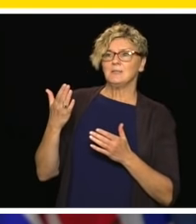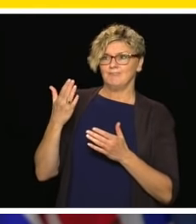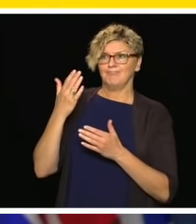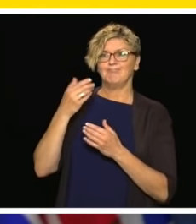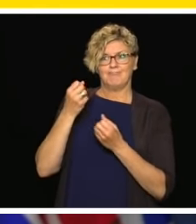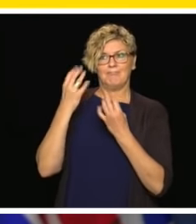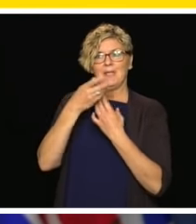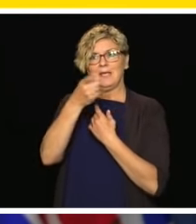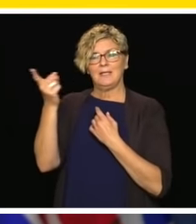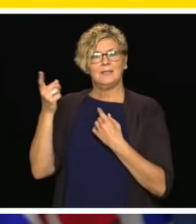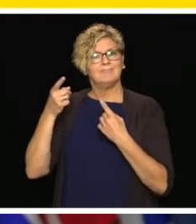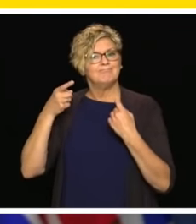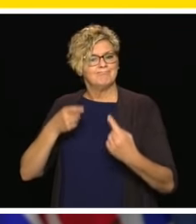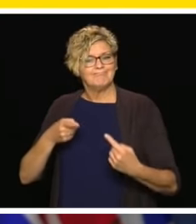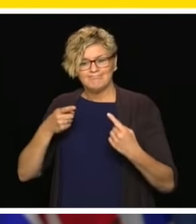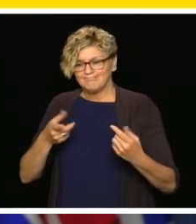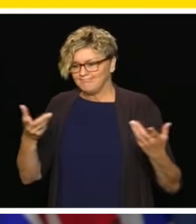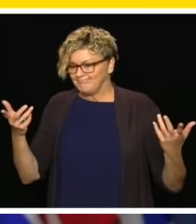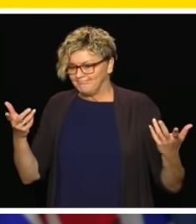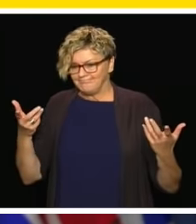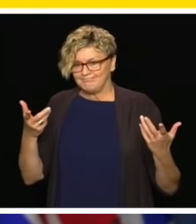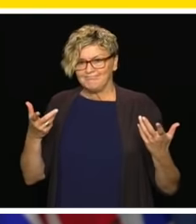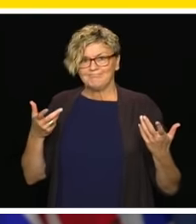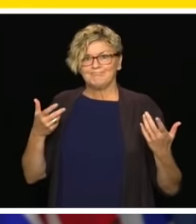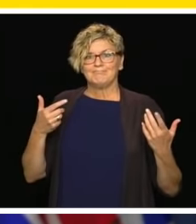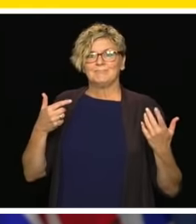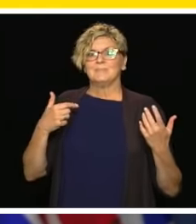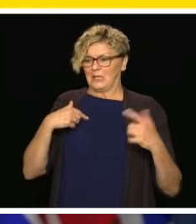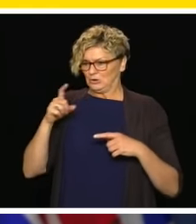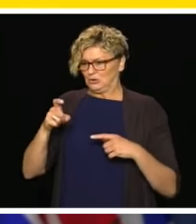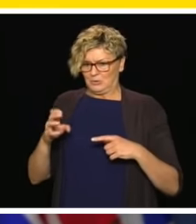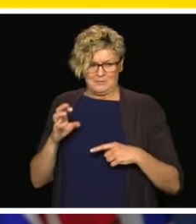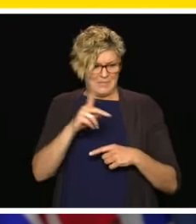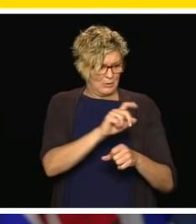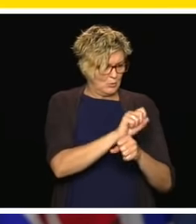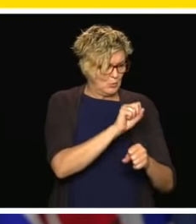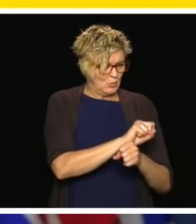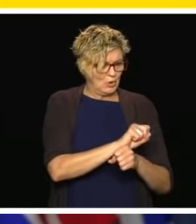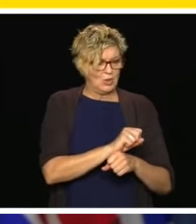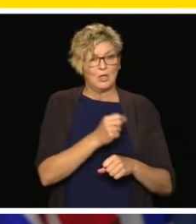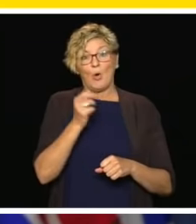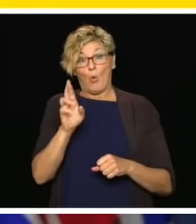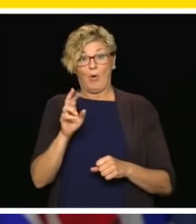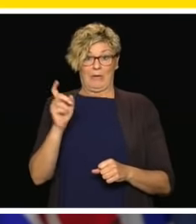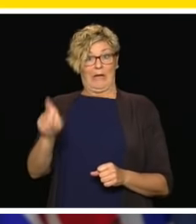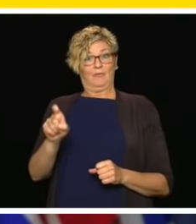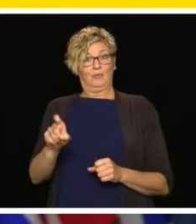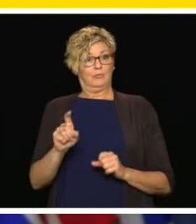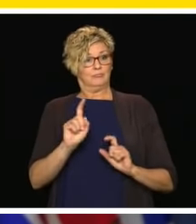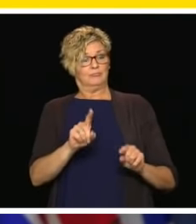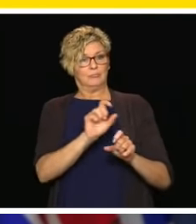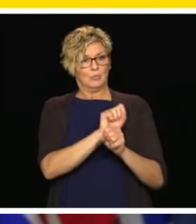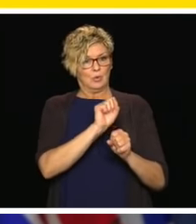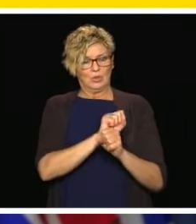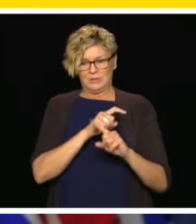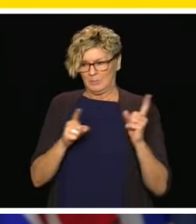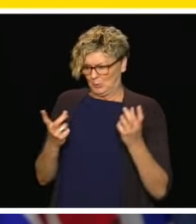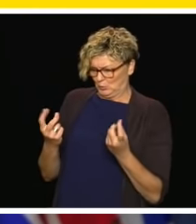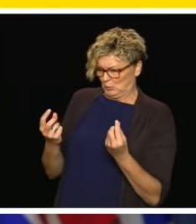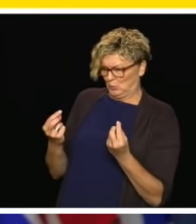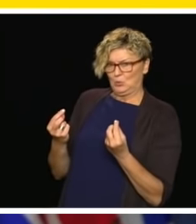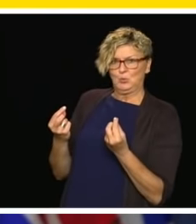are not able to oversee and work with the teacher and their child. That has pulled them into many directions. There has been